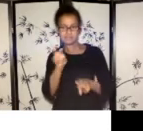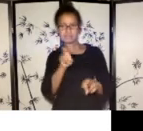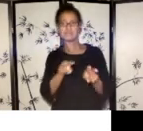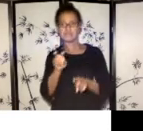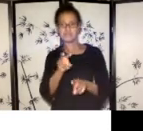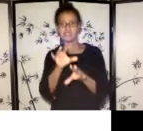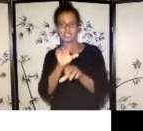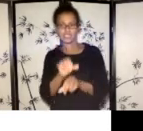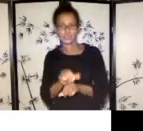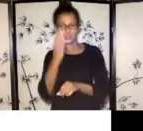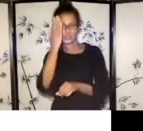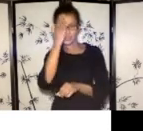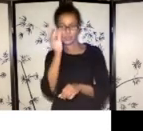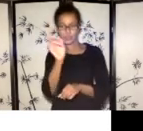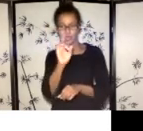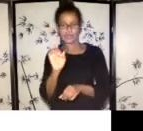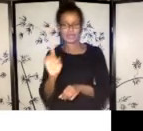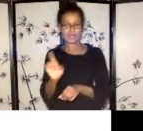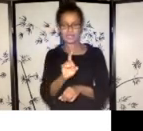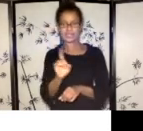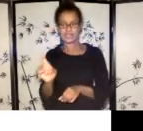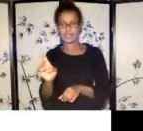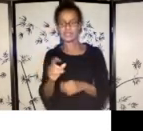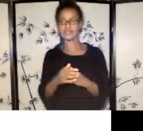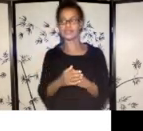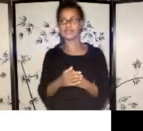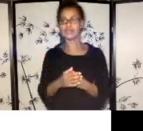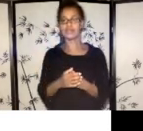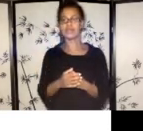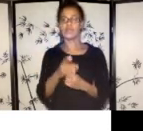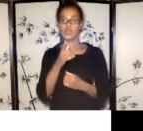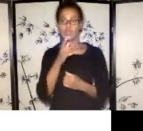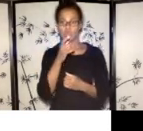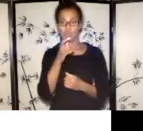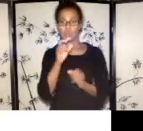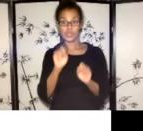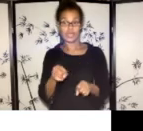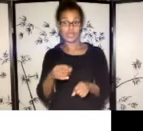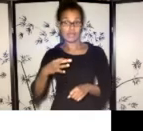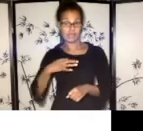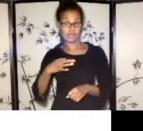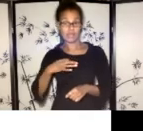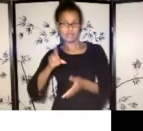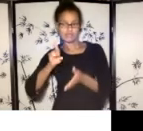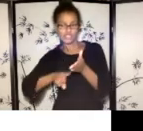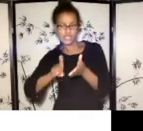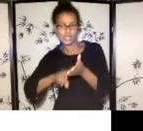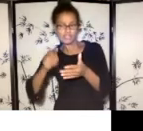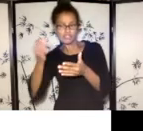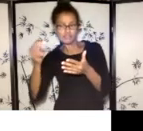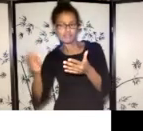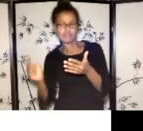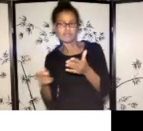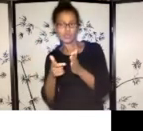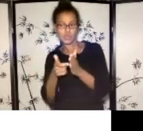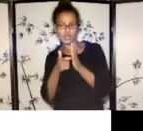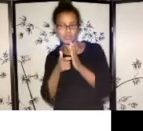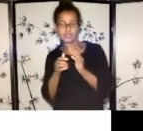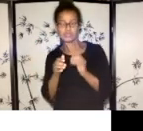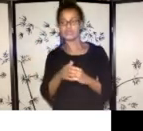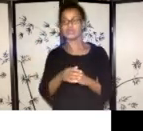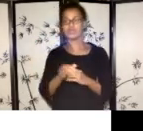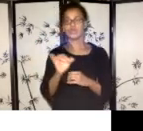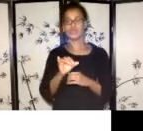And we can discuss the assessment process if you'd like as well. And how to build out a good